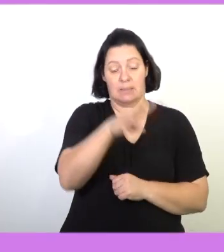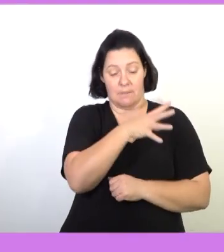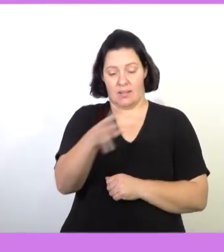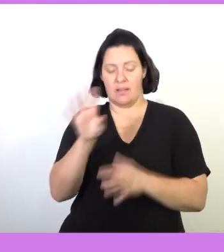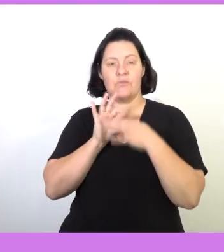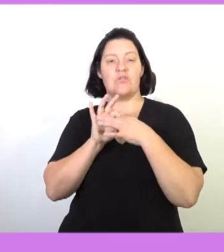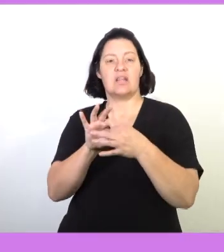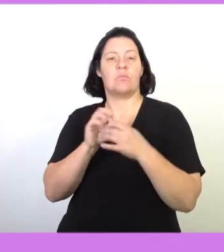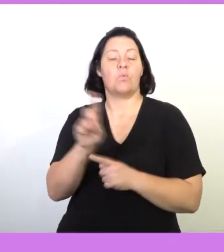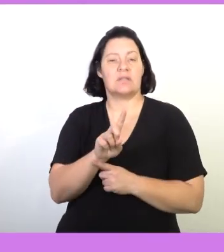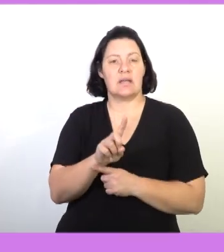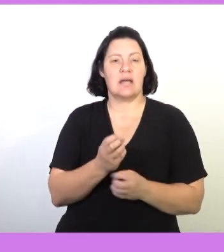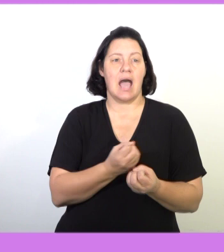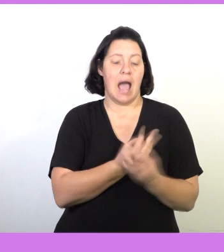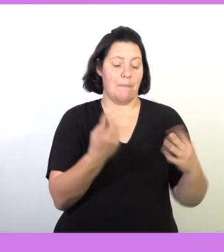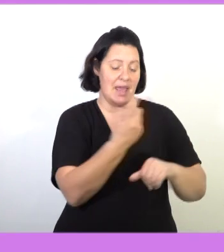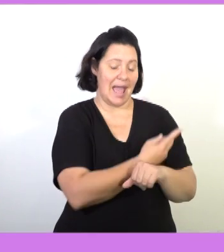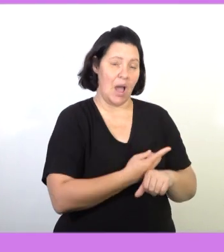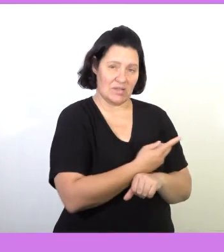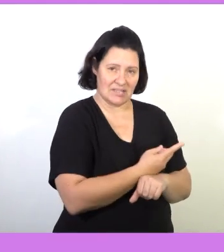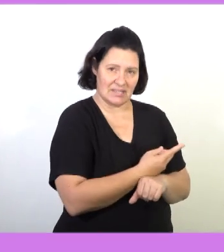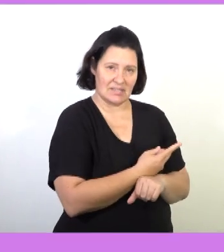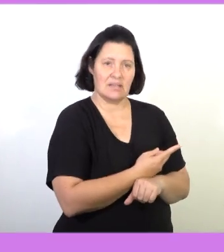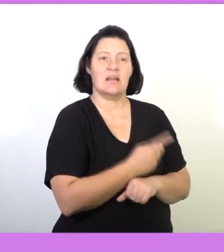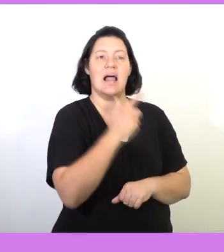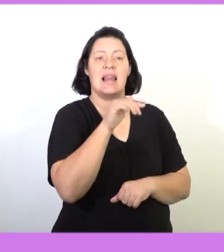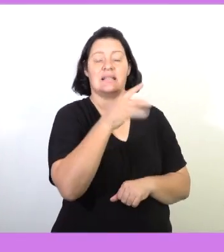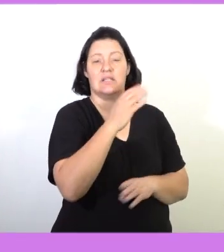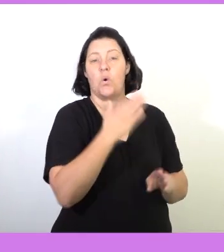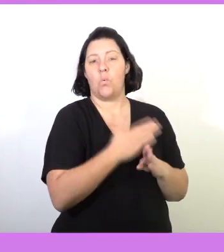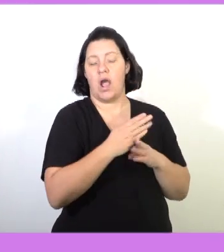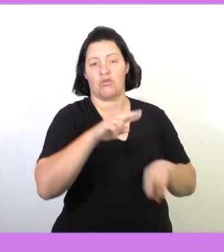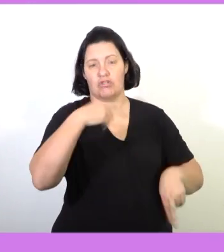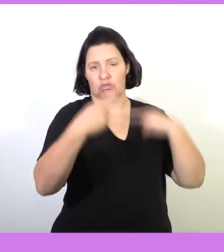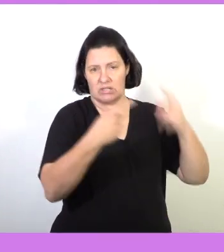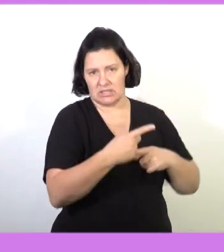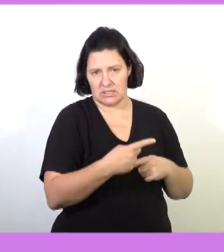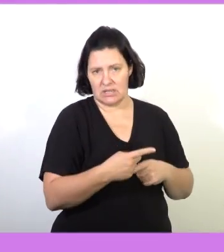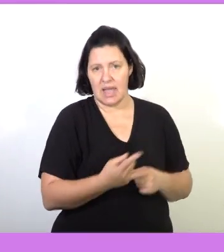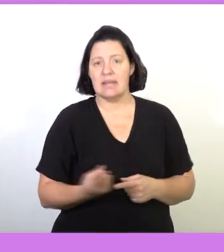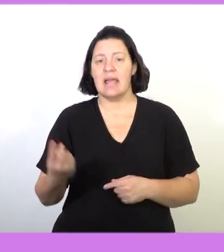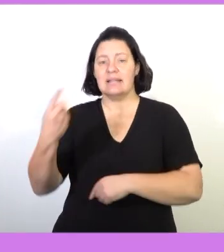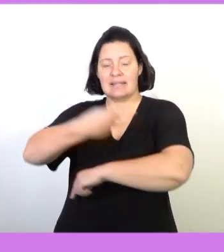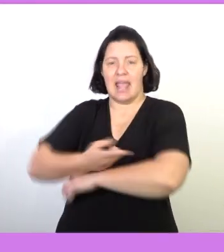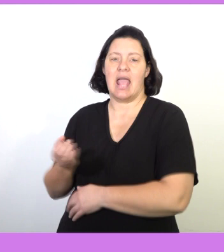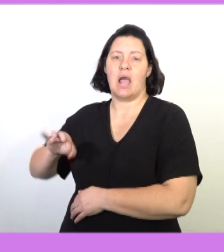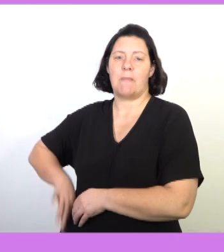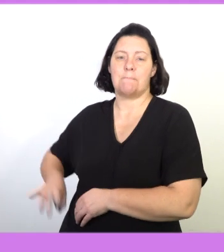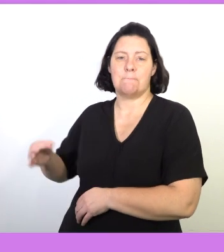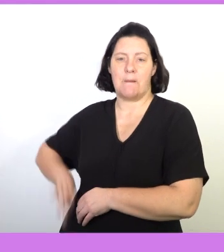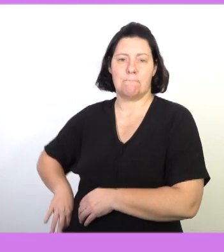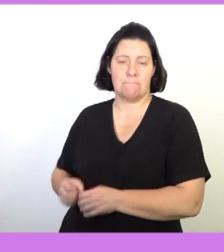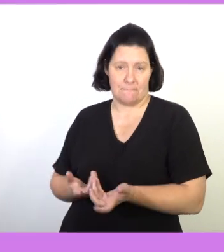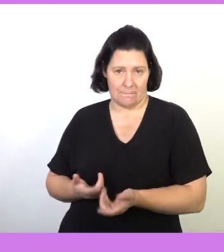below shows the relationship between the number of hours that let you work at a restaurant and her daily earnings.